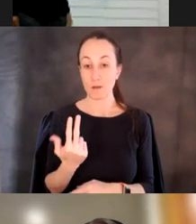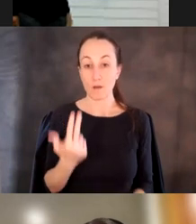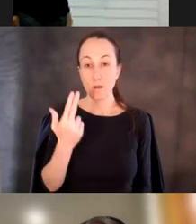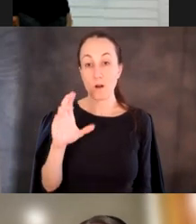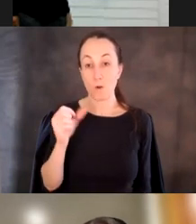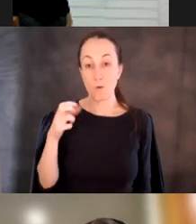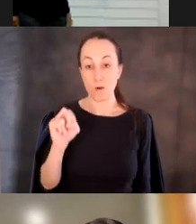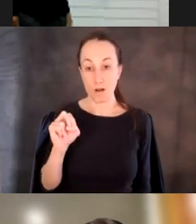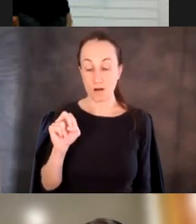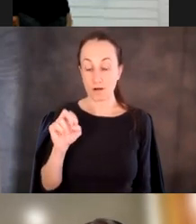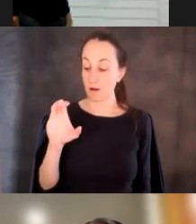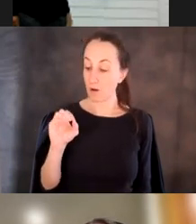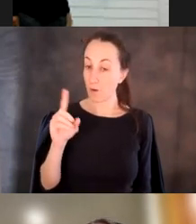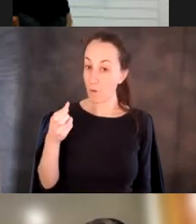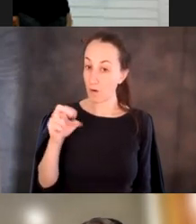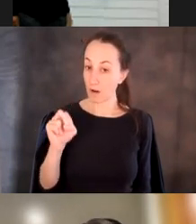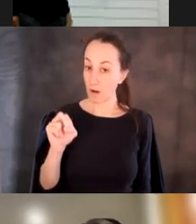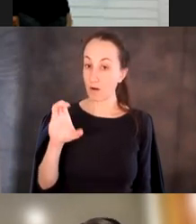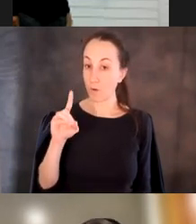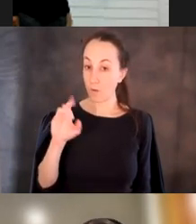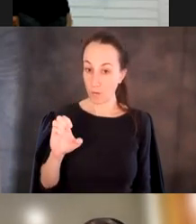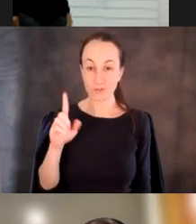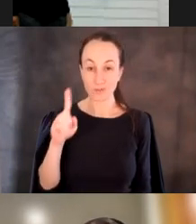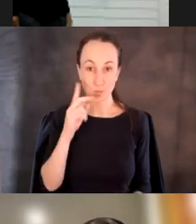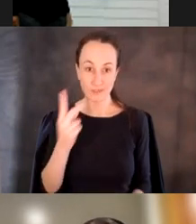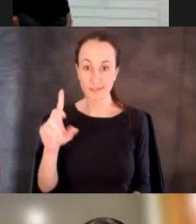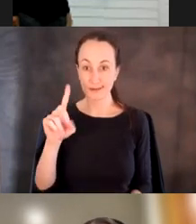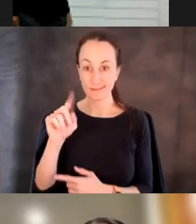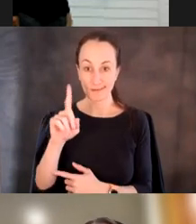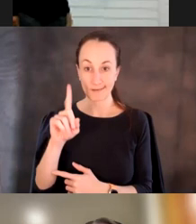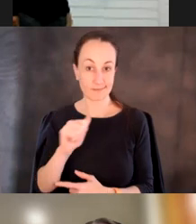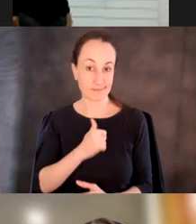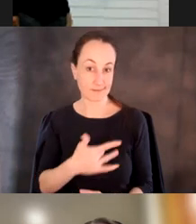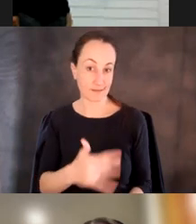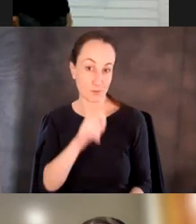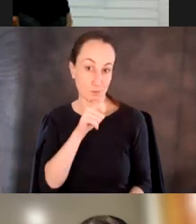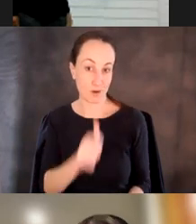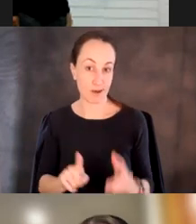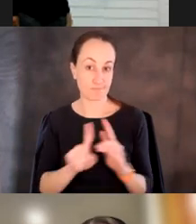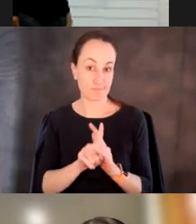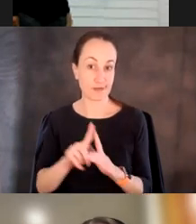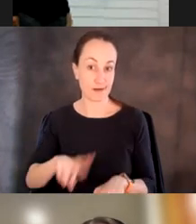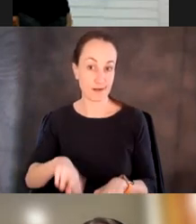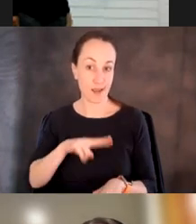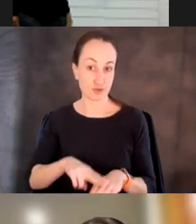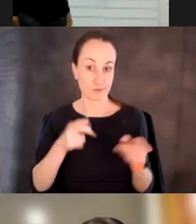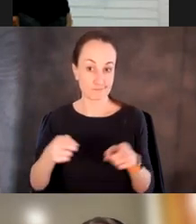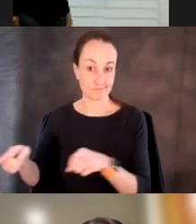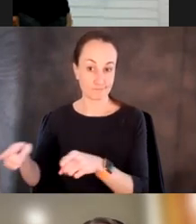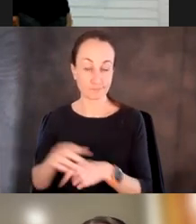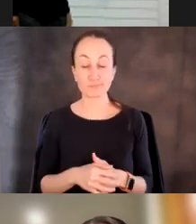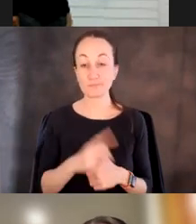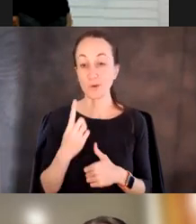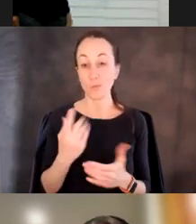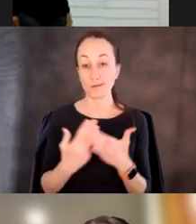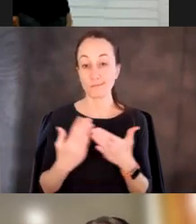uh, data of a sort that isn't available naturally, right? And, uh, one of the things I'm really excited about